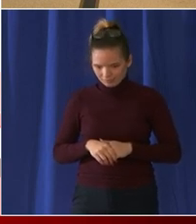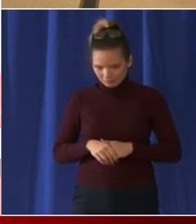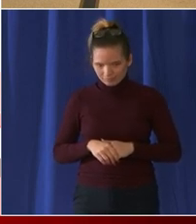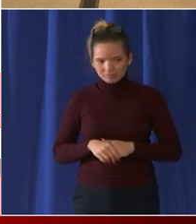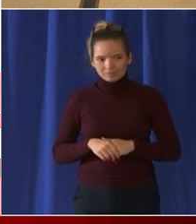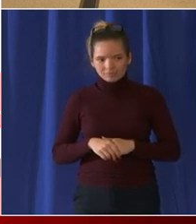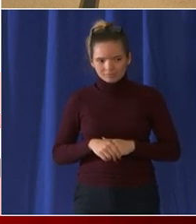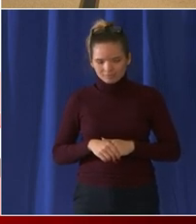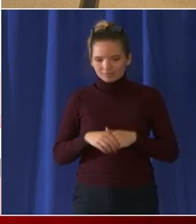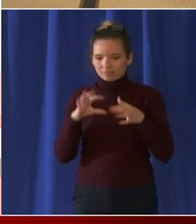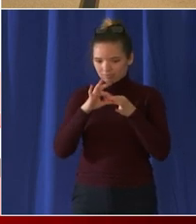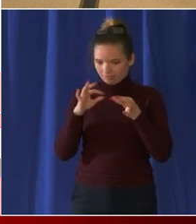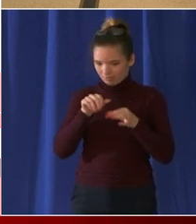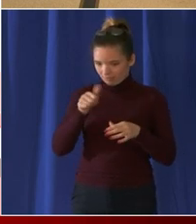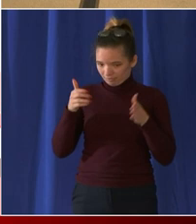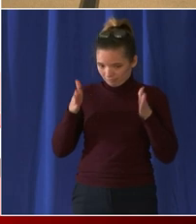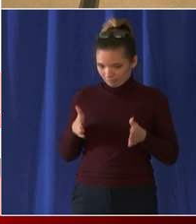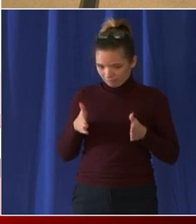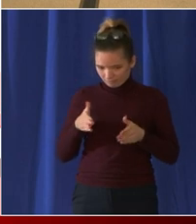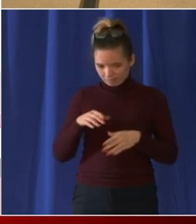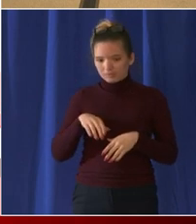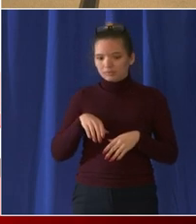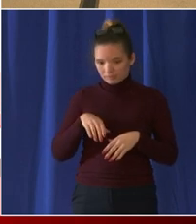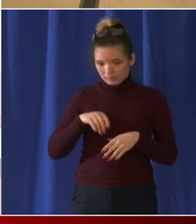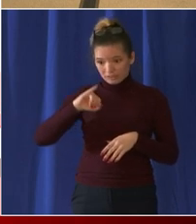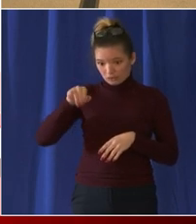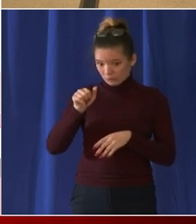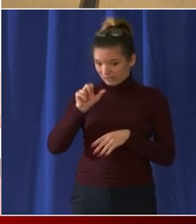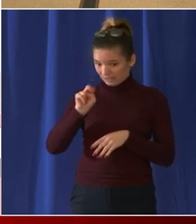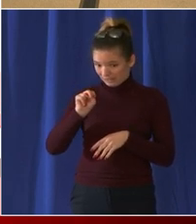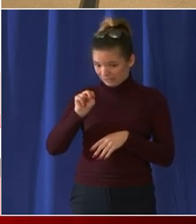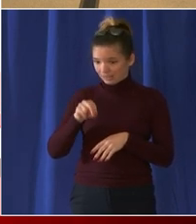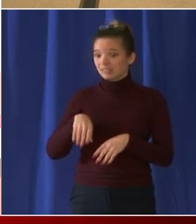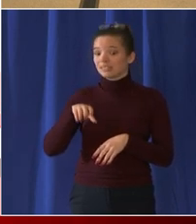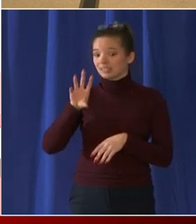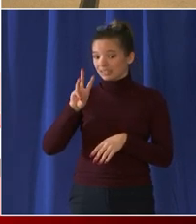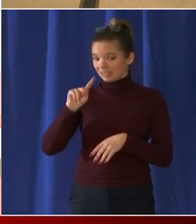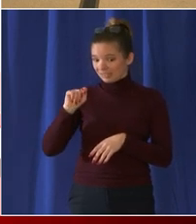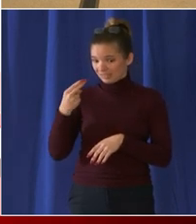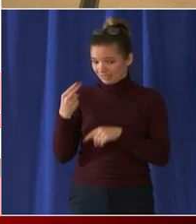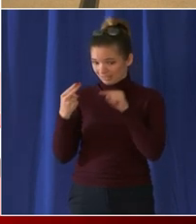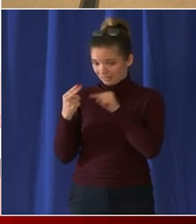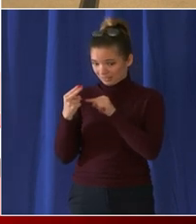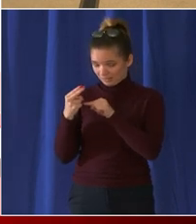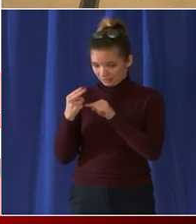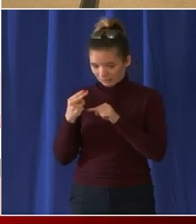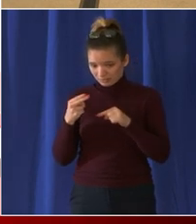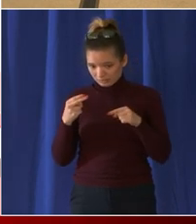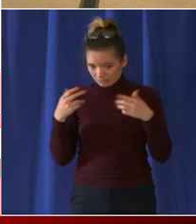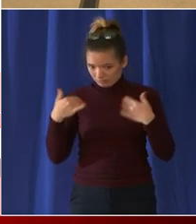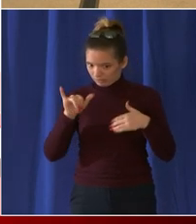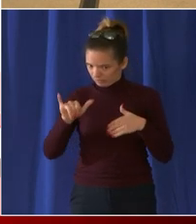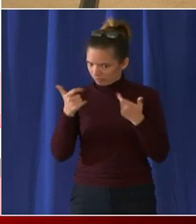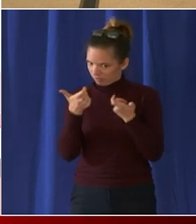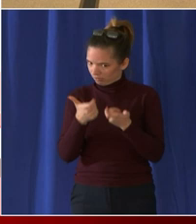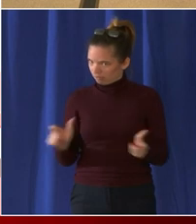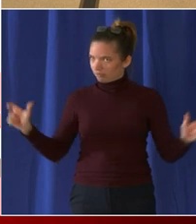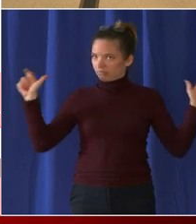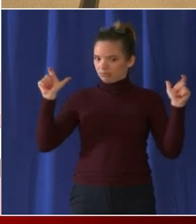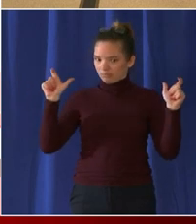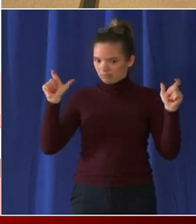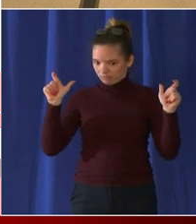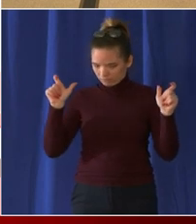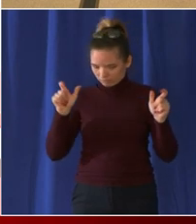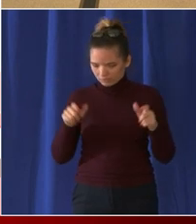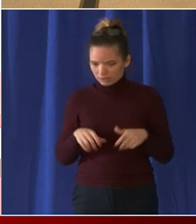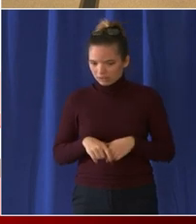day for all of us on or one of the first things that happened in my memory was that we all came together